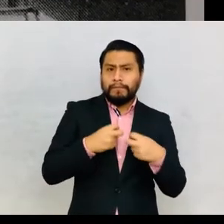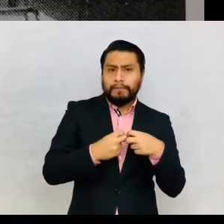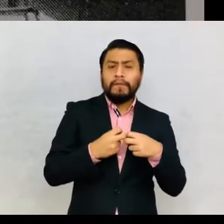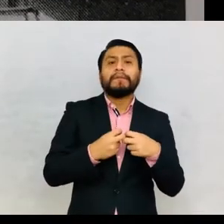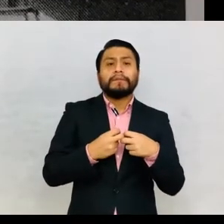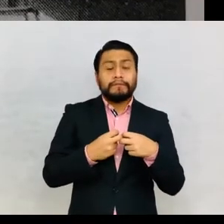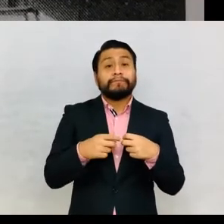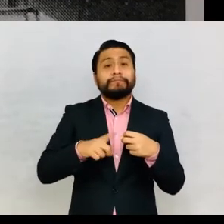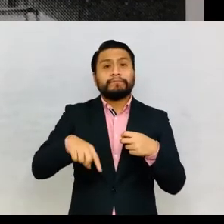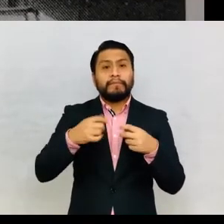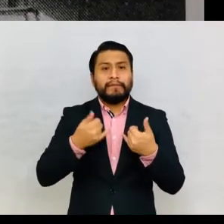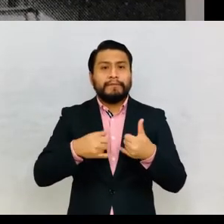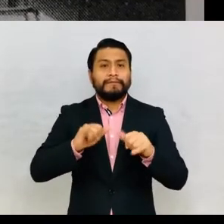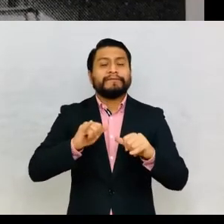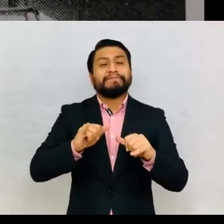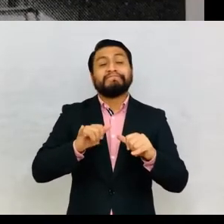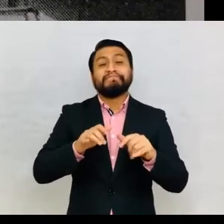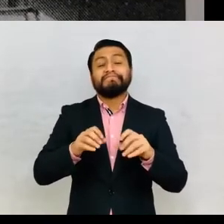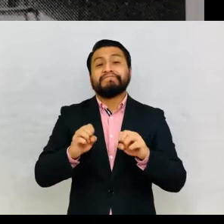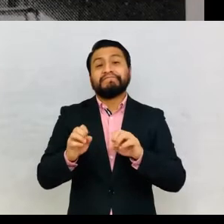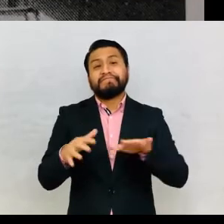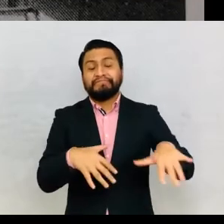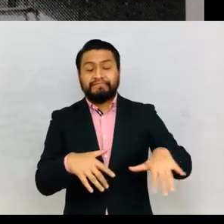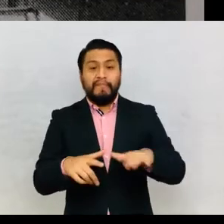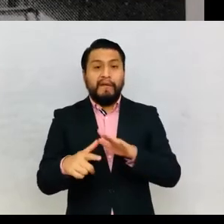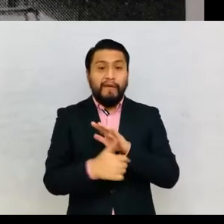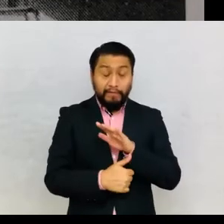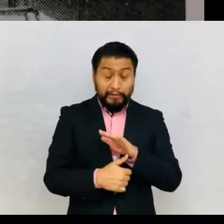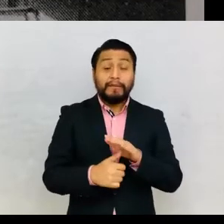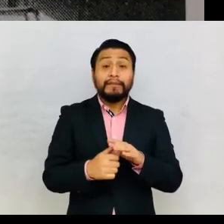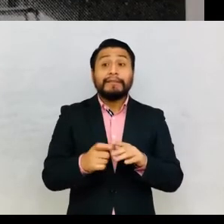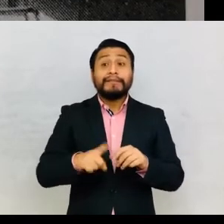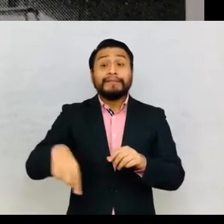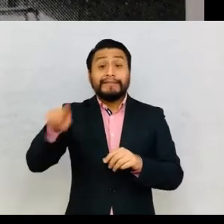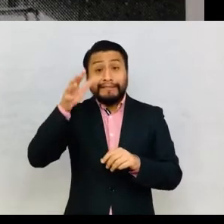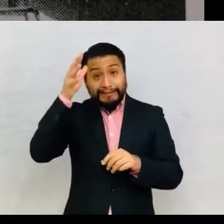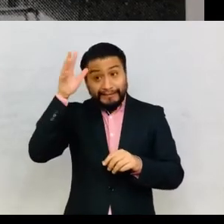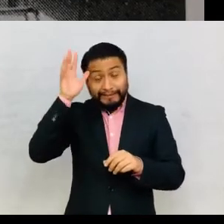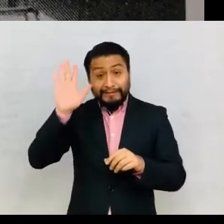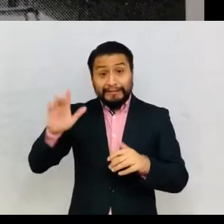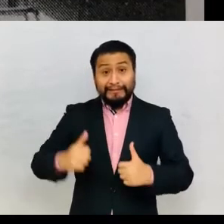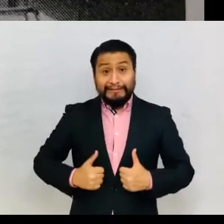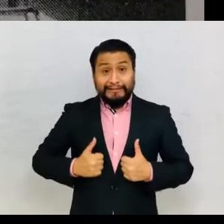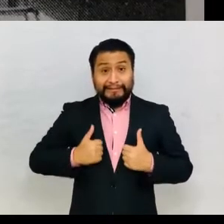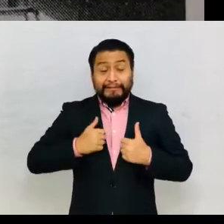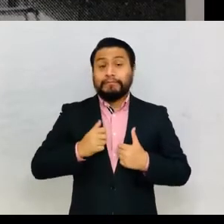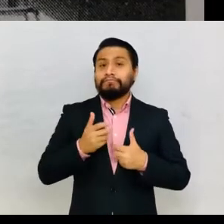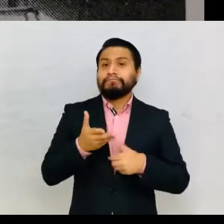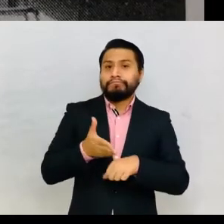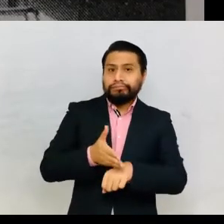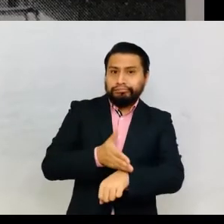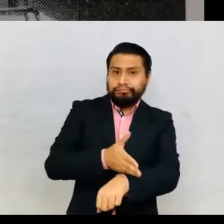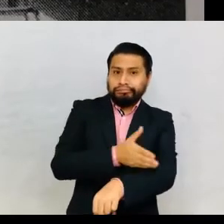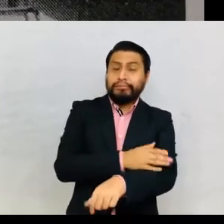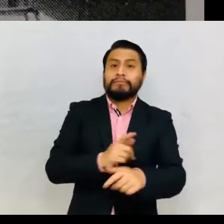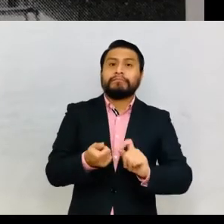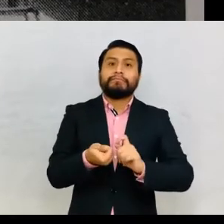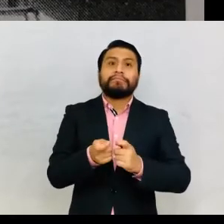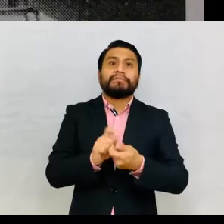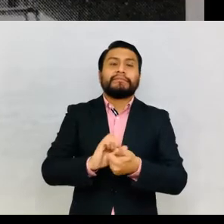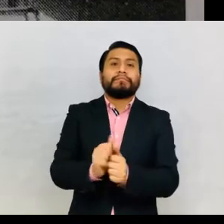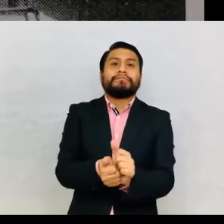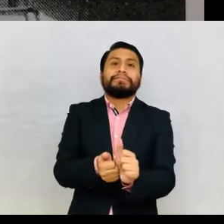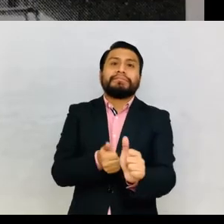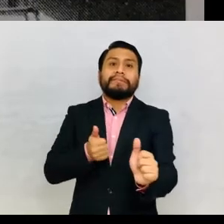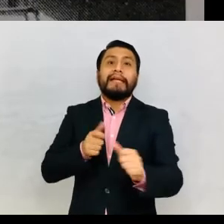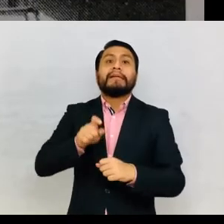continued to take for granted that the indigenous population lived in so-called evolutionary backwardness, and that